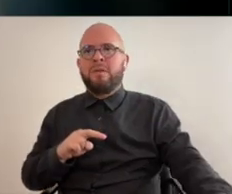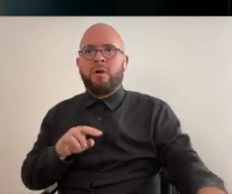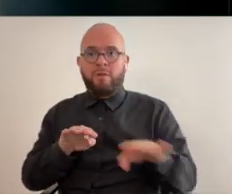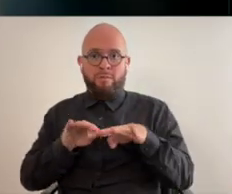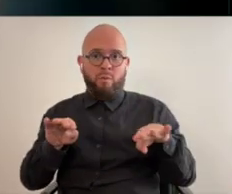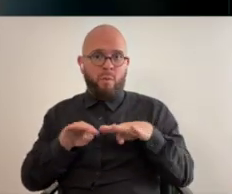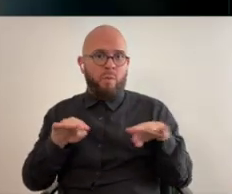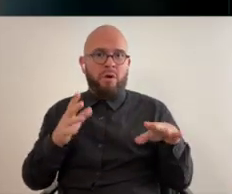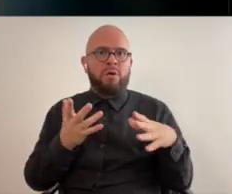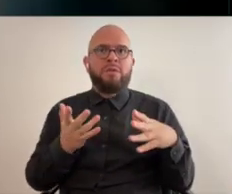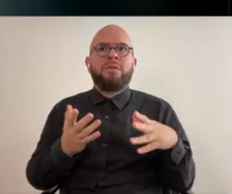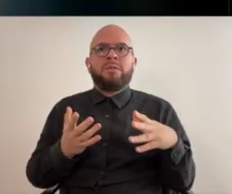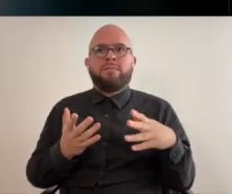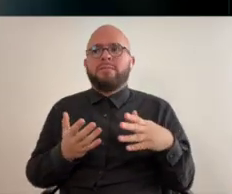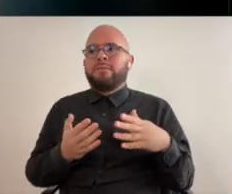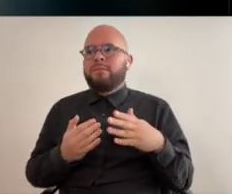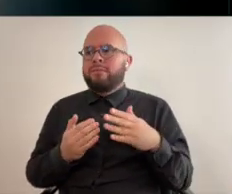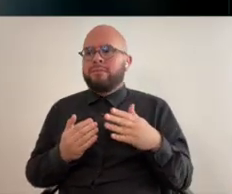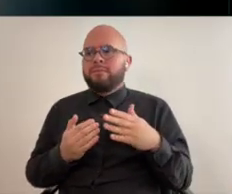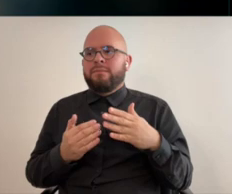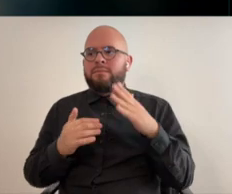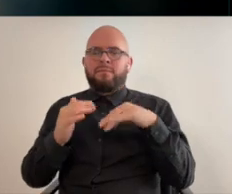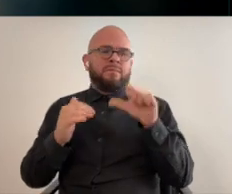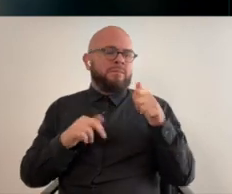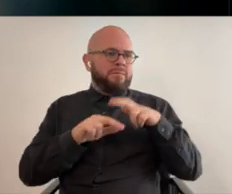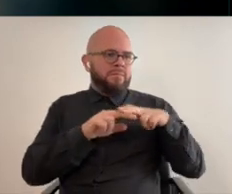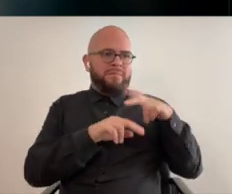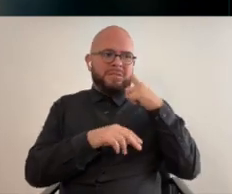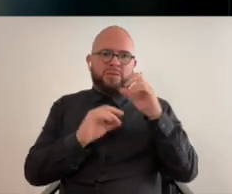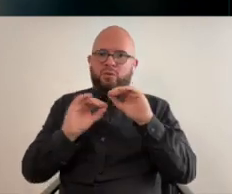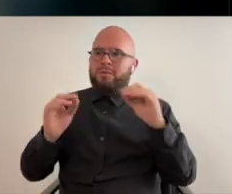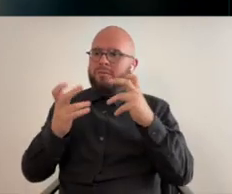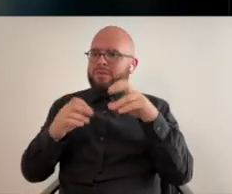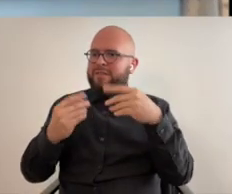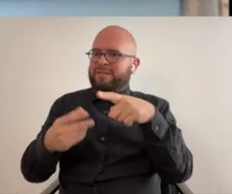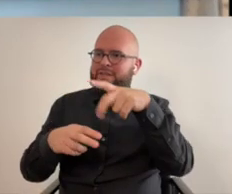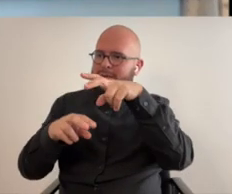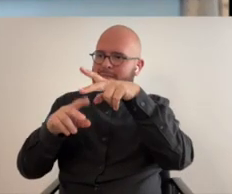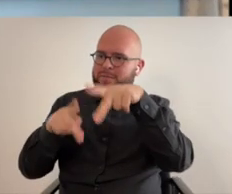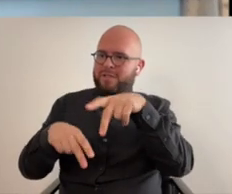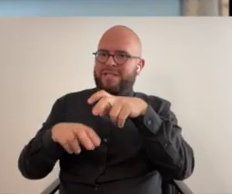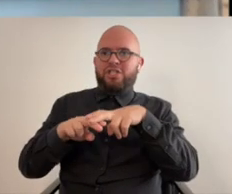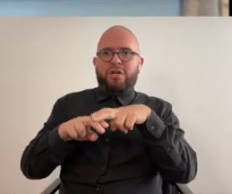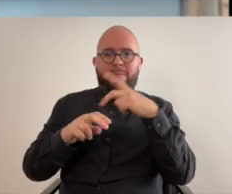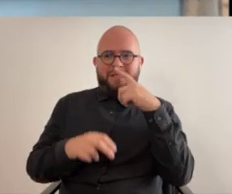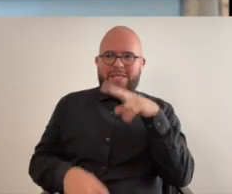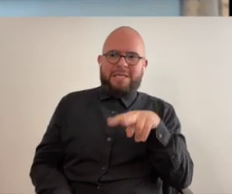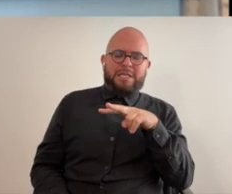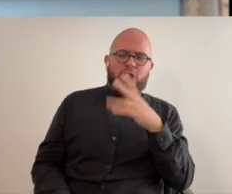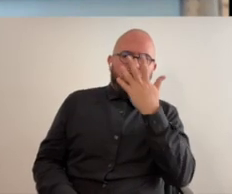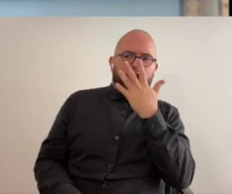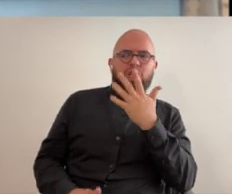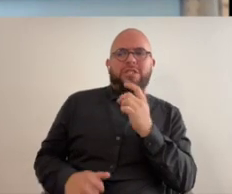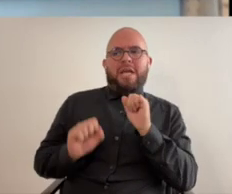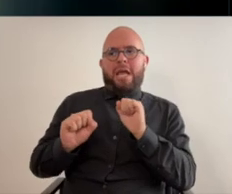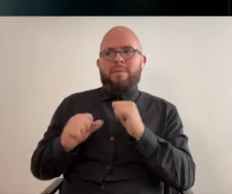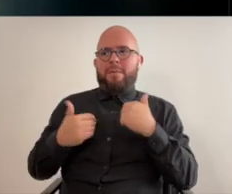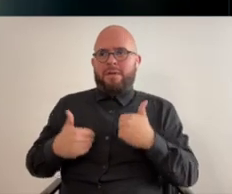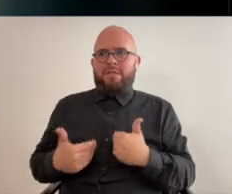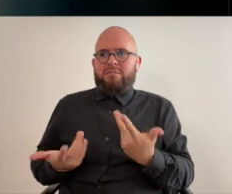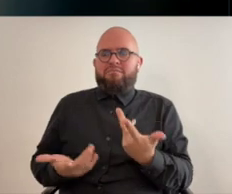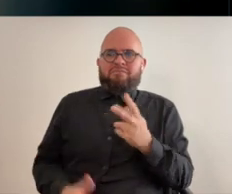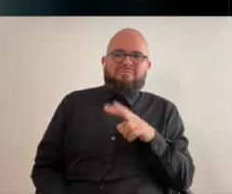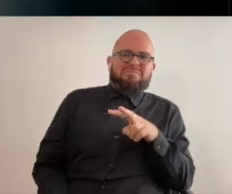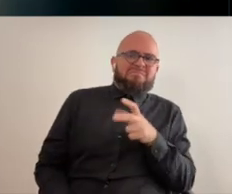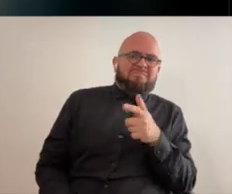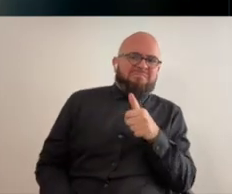having to take a seat on the floor of the bus rather than in any chair because no one would give this disabled person a chair because they